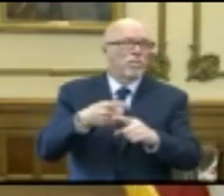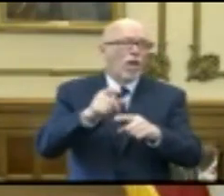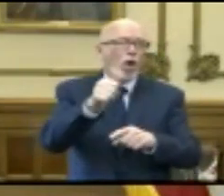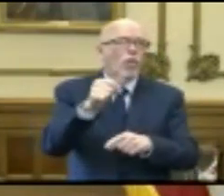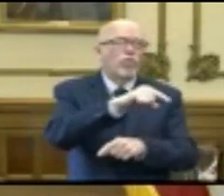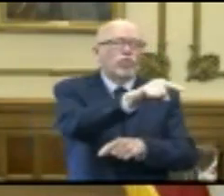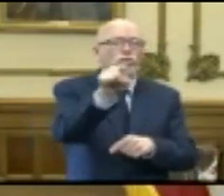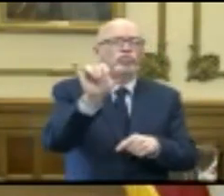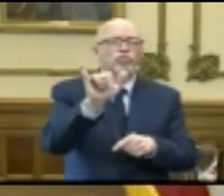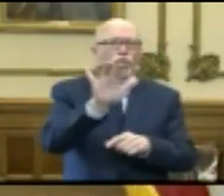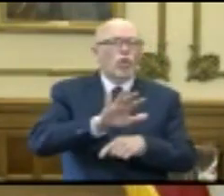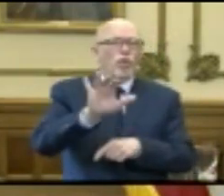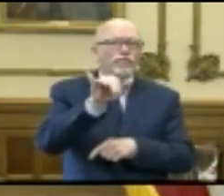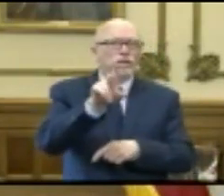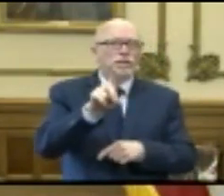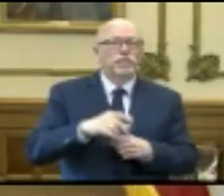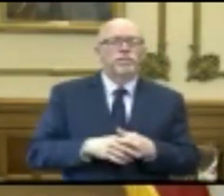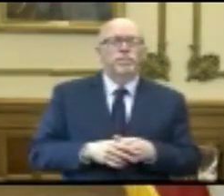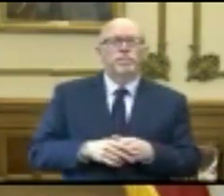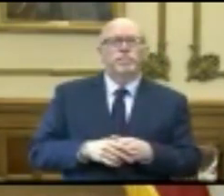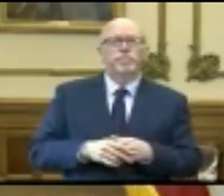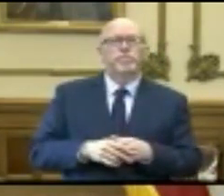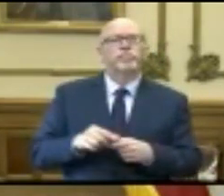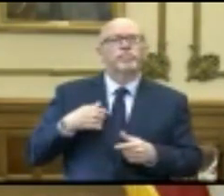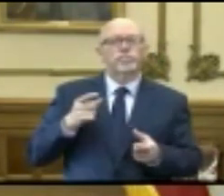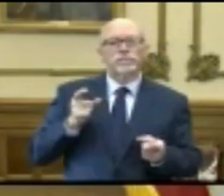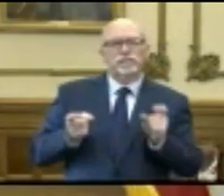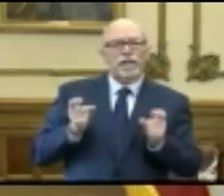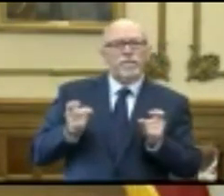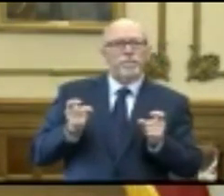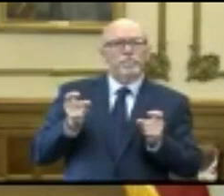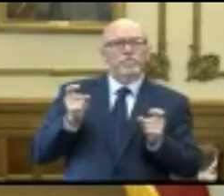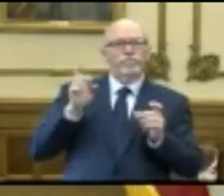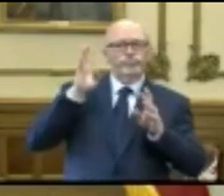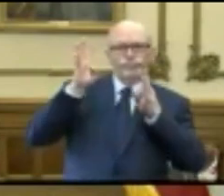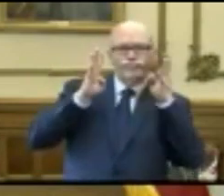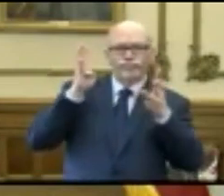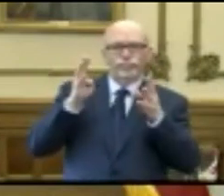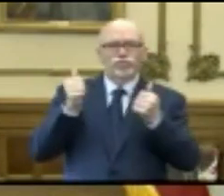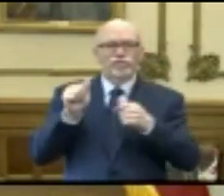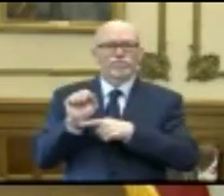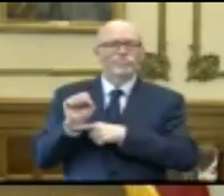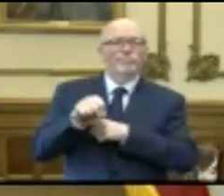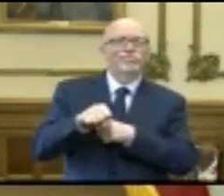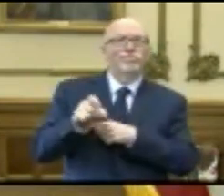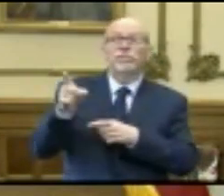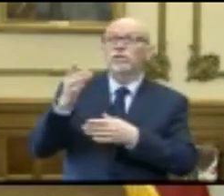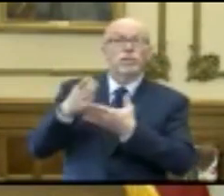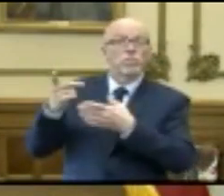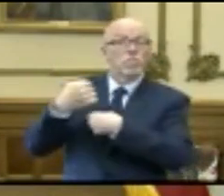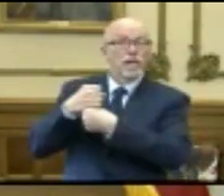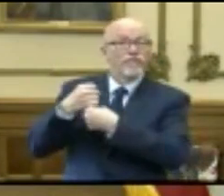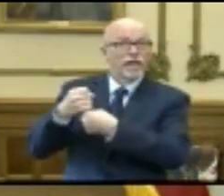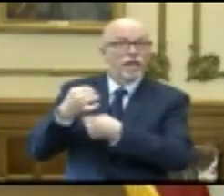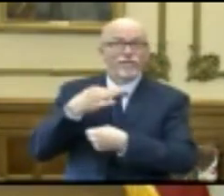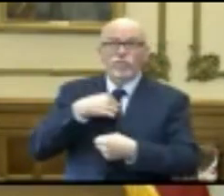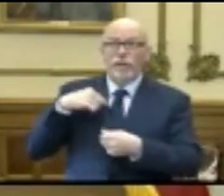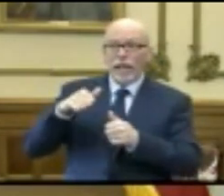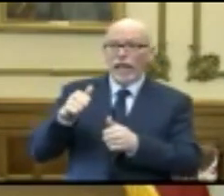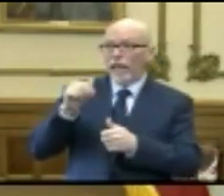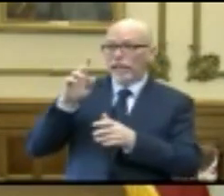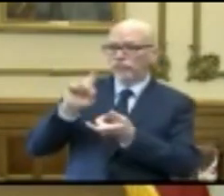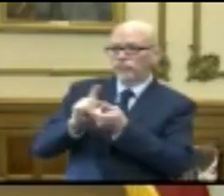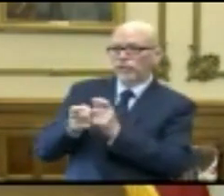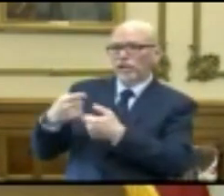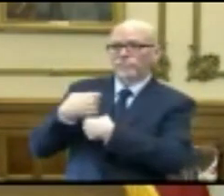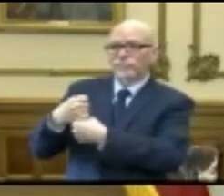individuals around the state of Indiana to adapt, improvise, and overcome, to manufacture where we can, to